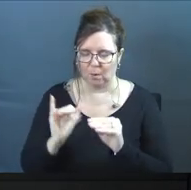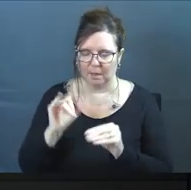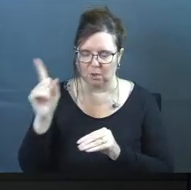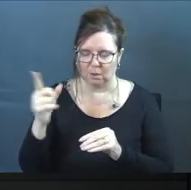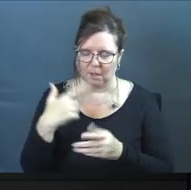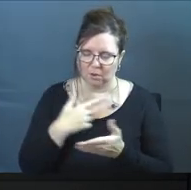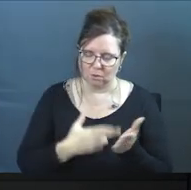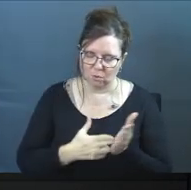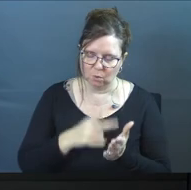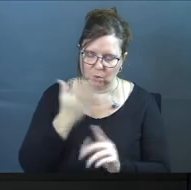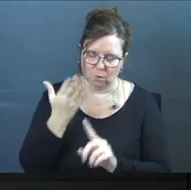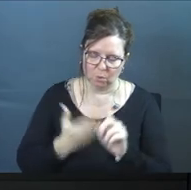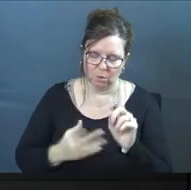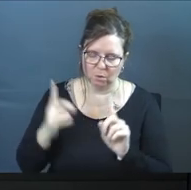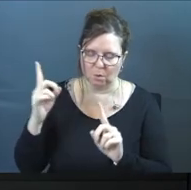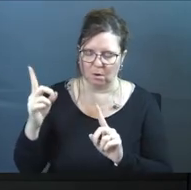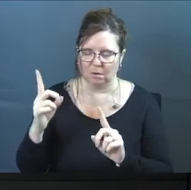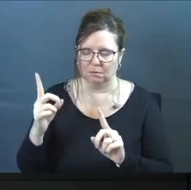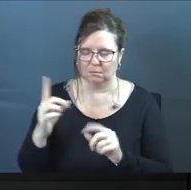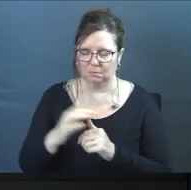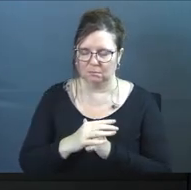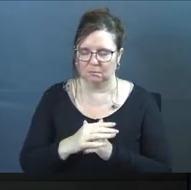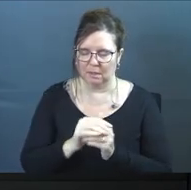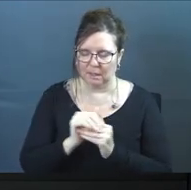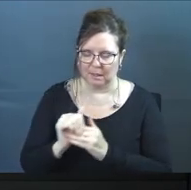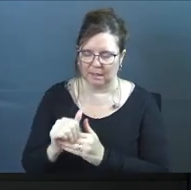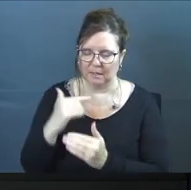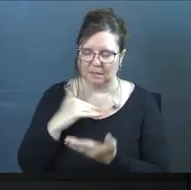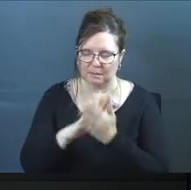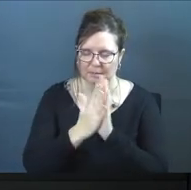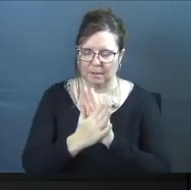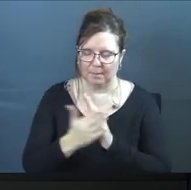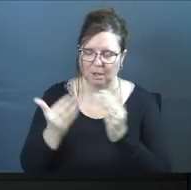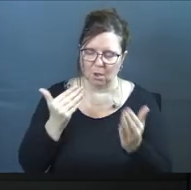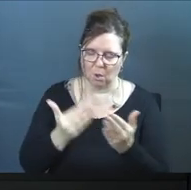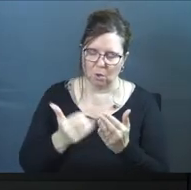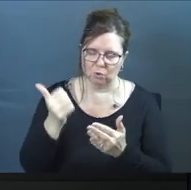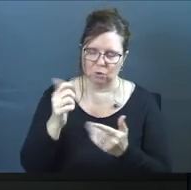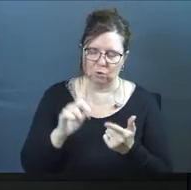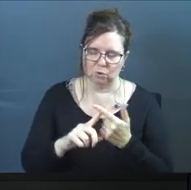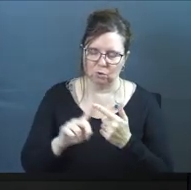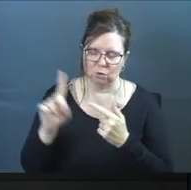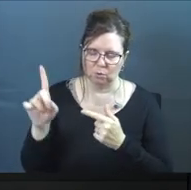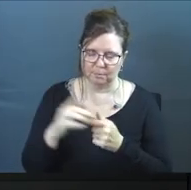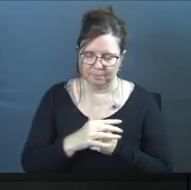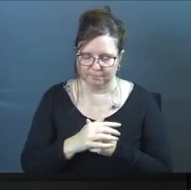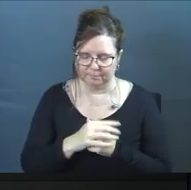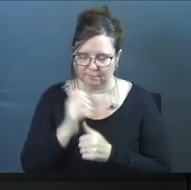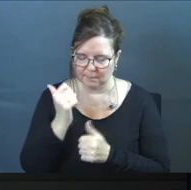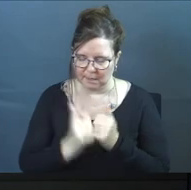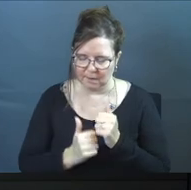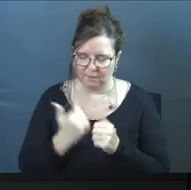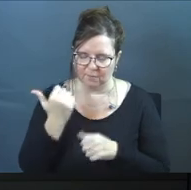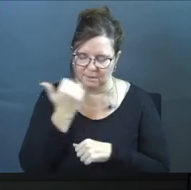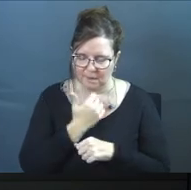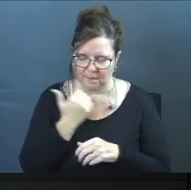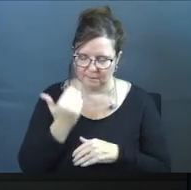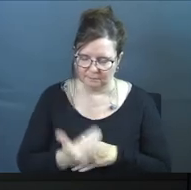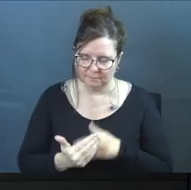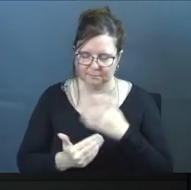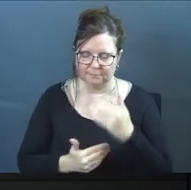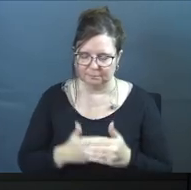like you let the truth of who you are lead us to becoming closer to you every single day.